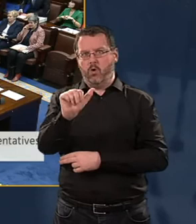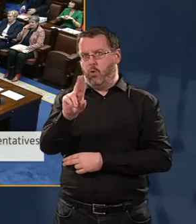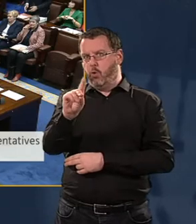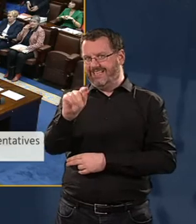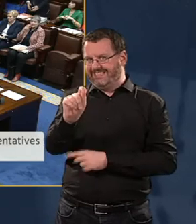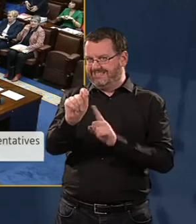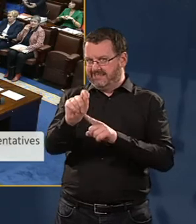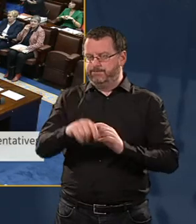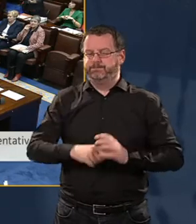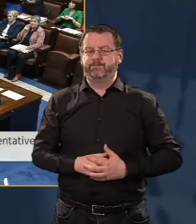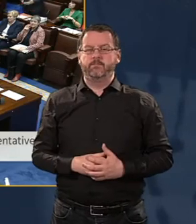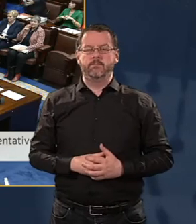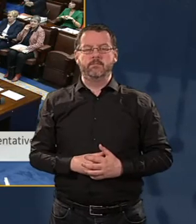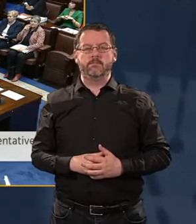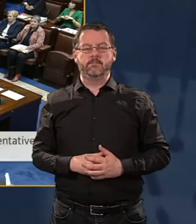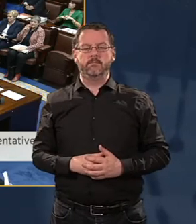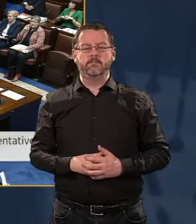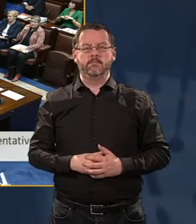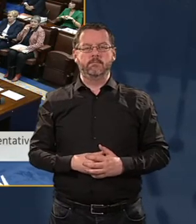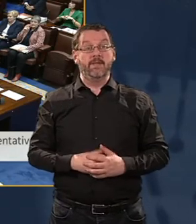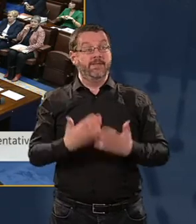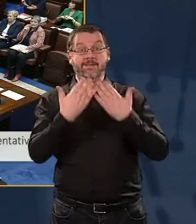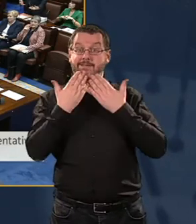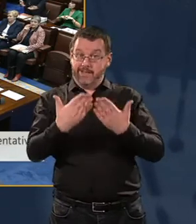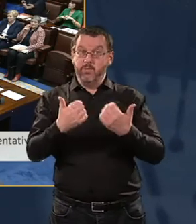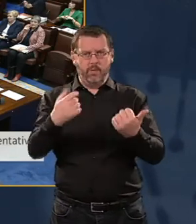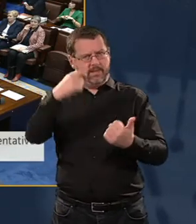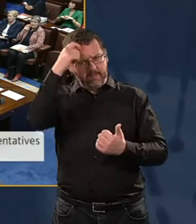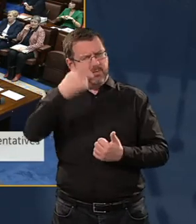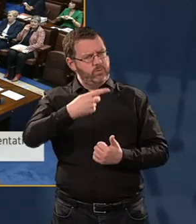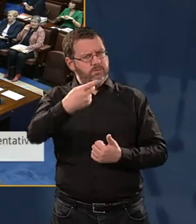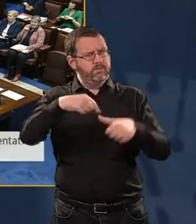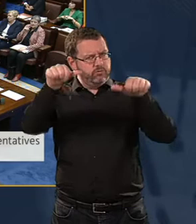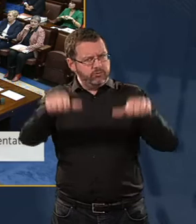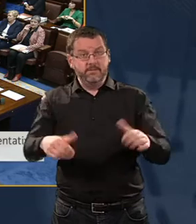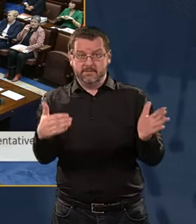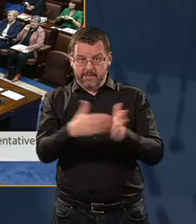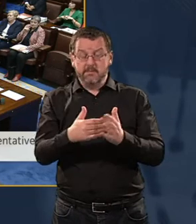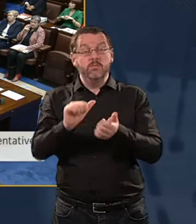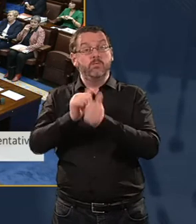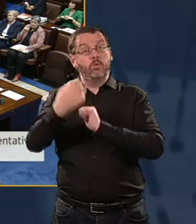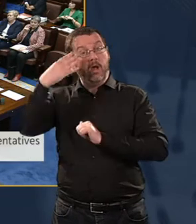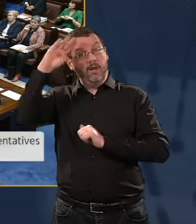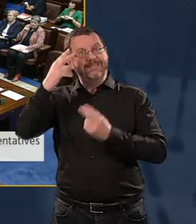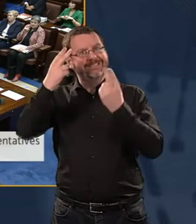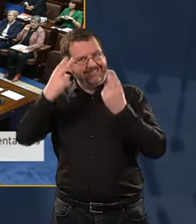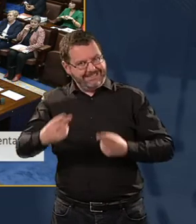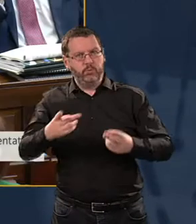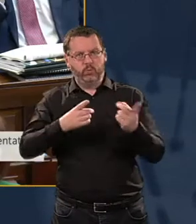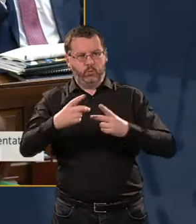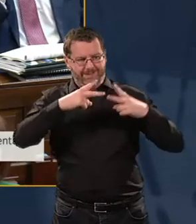Thanks, Deputy. I think we're broadly in agreement on this matter. I absolutely agree that Sport Ireland needs to carry out an investigation